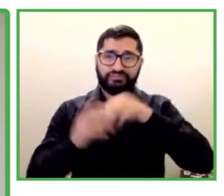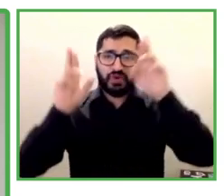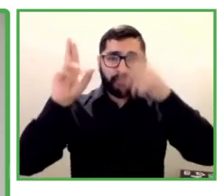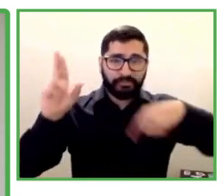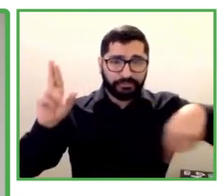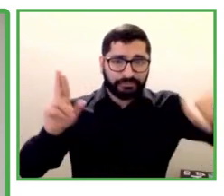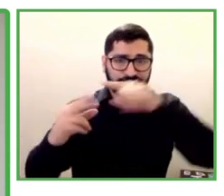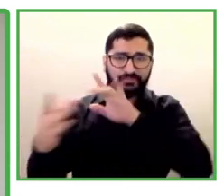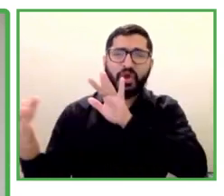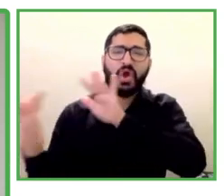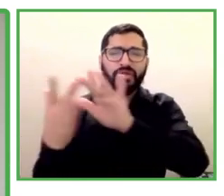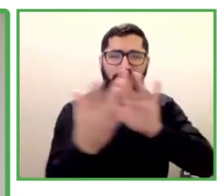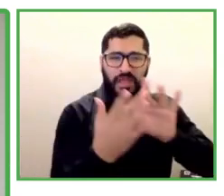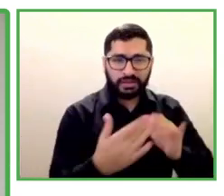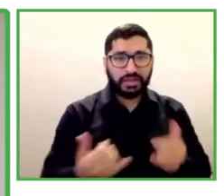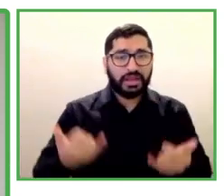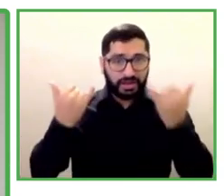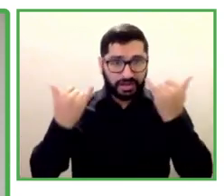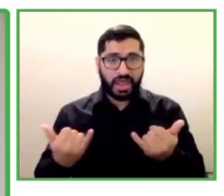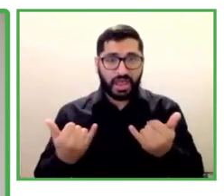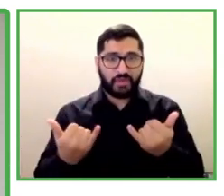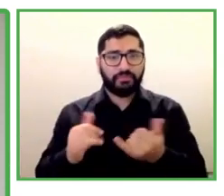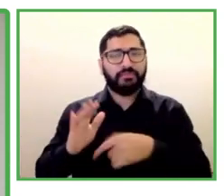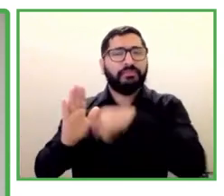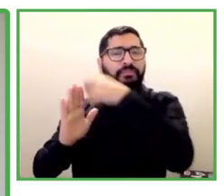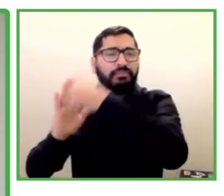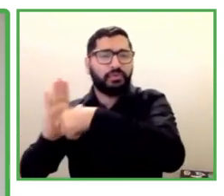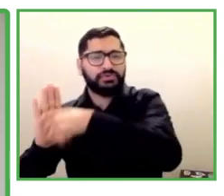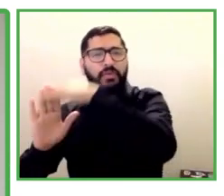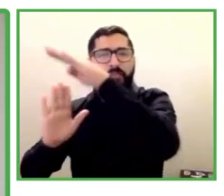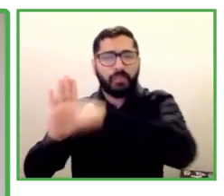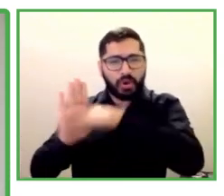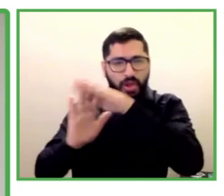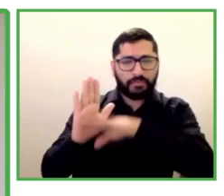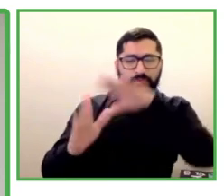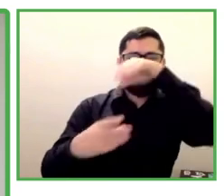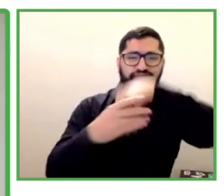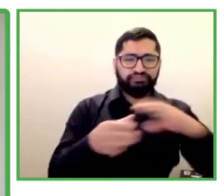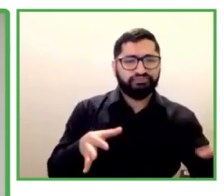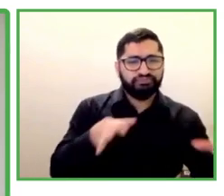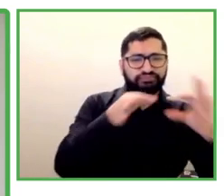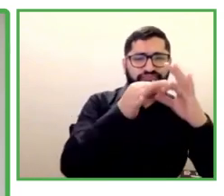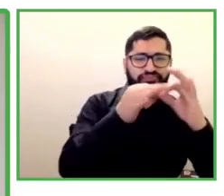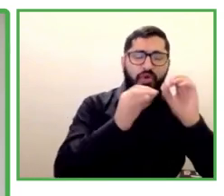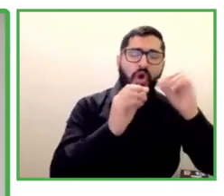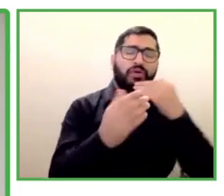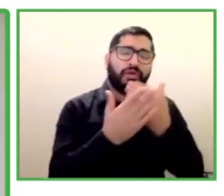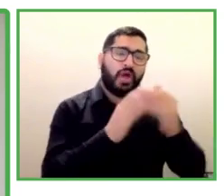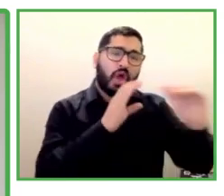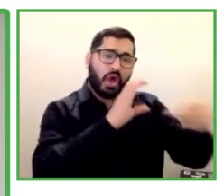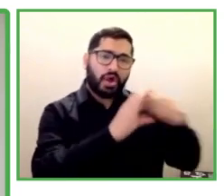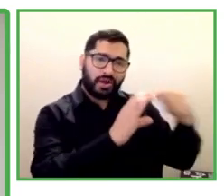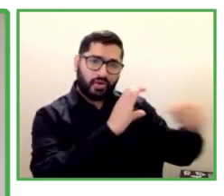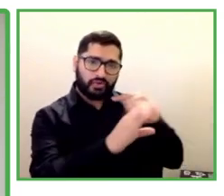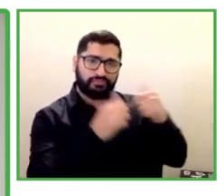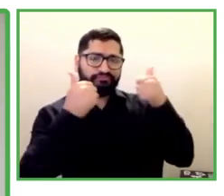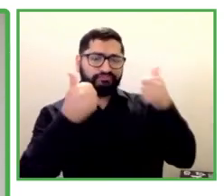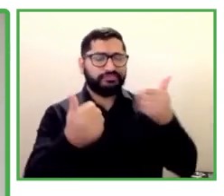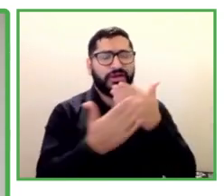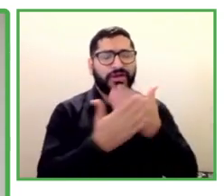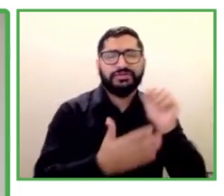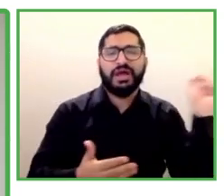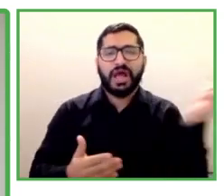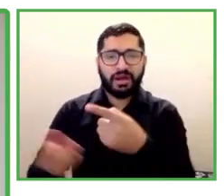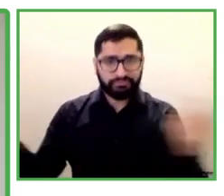email. Thank you for attending the session so far. Please click on the link and look forward